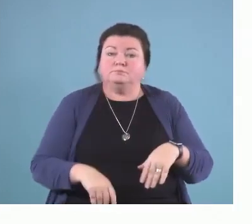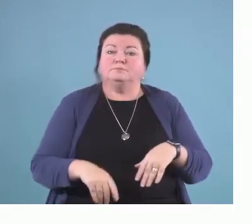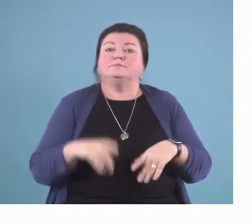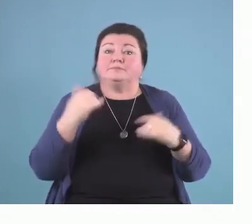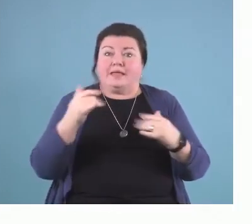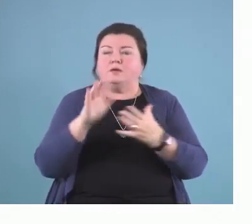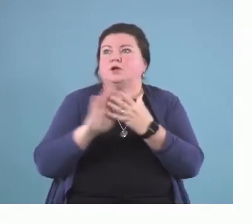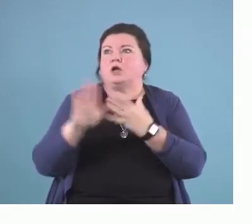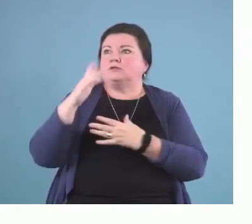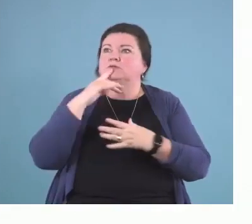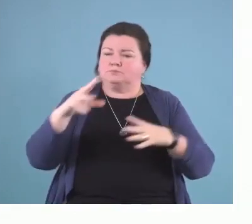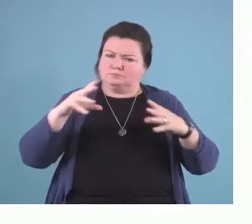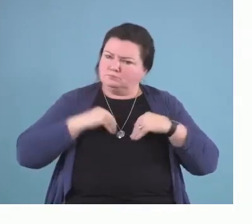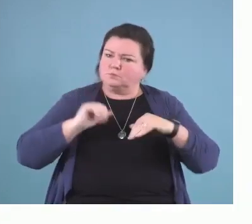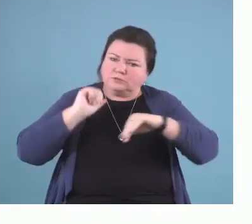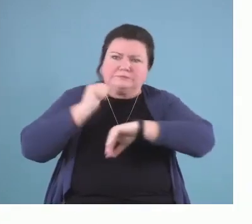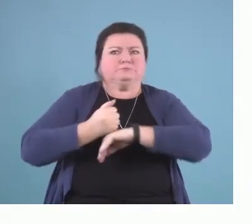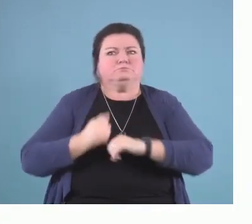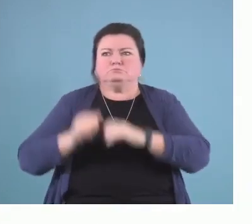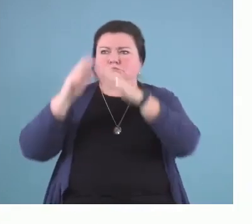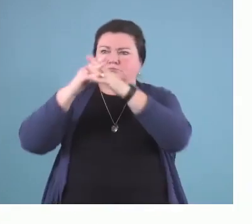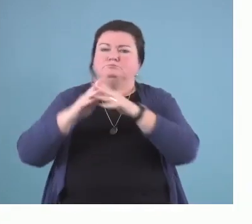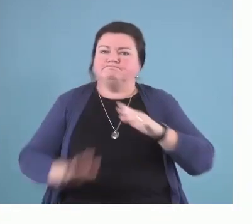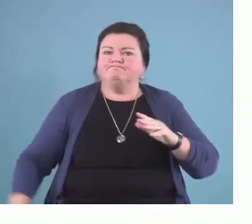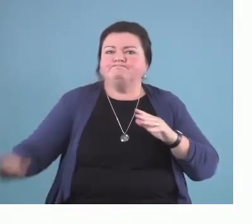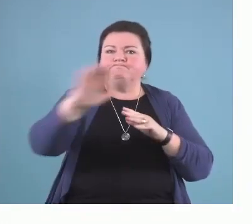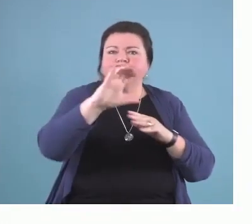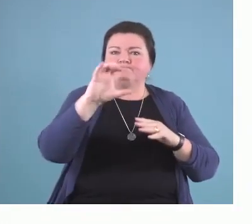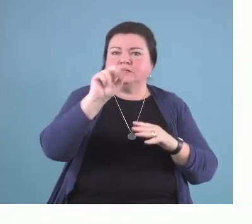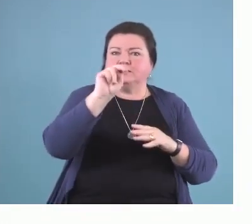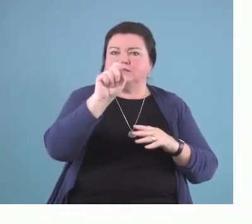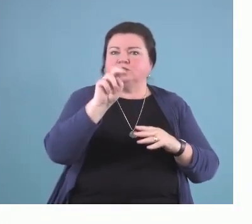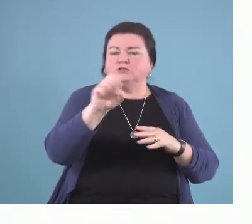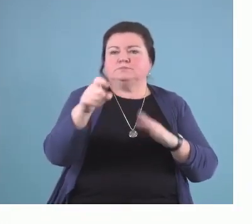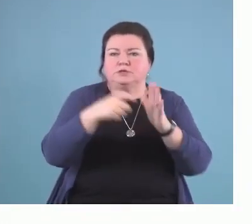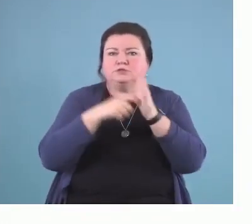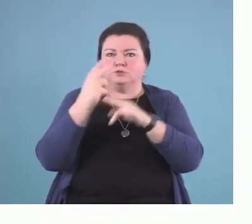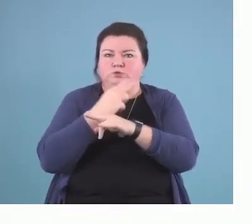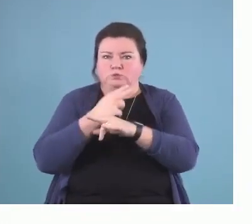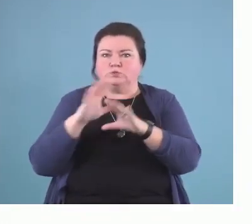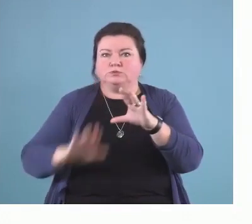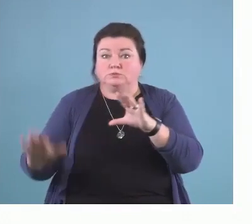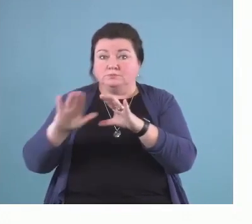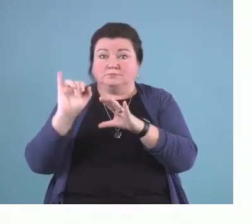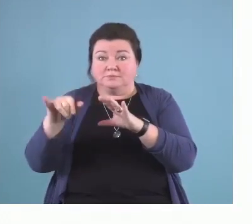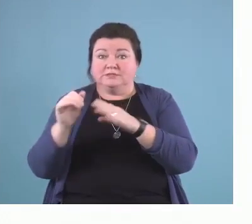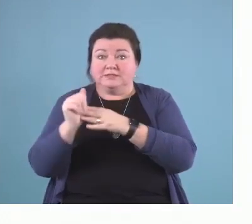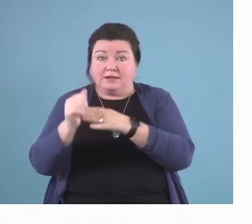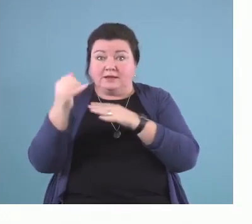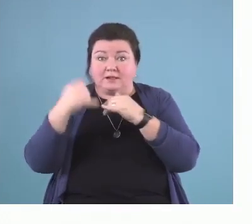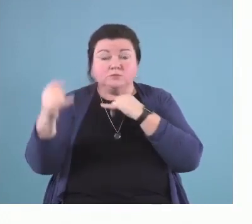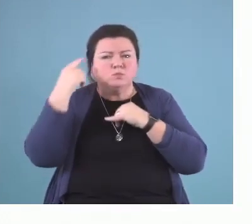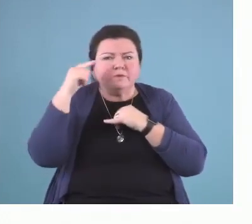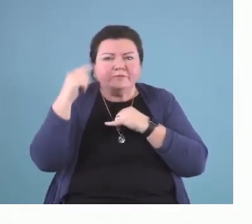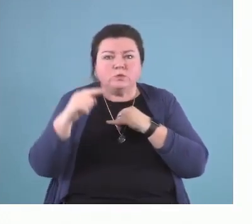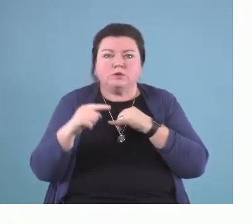into practice and the clinicians will use those guidelines, they will often be used because that's a